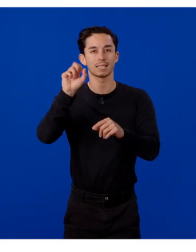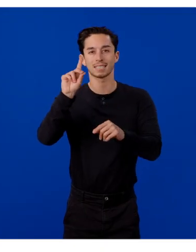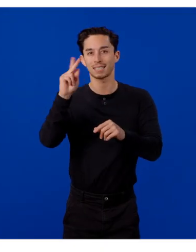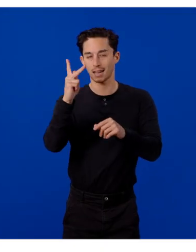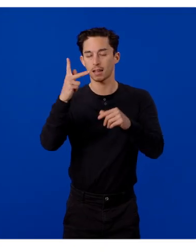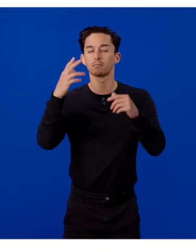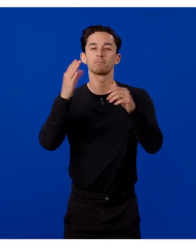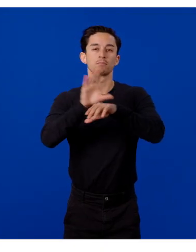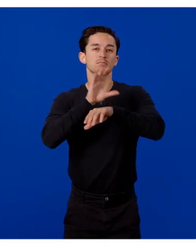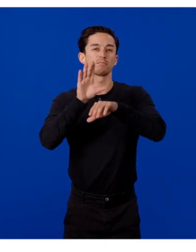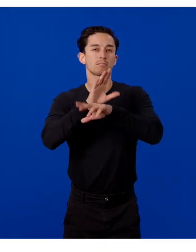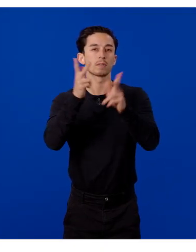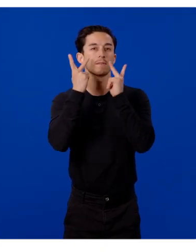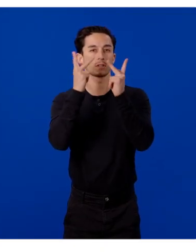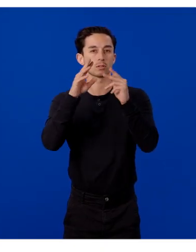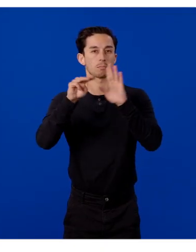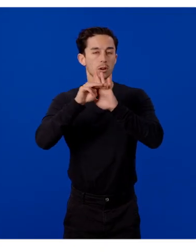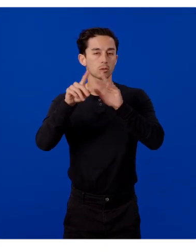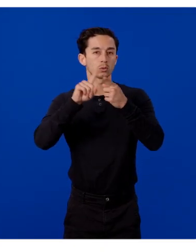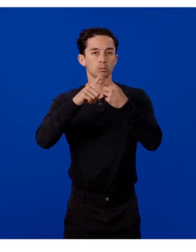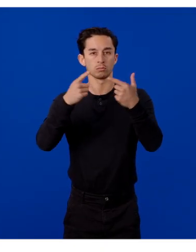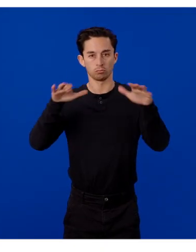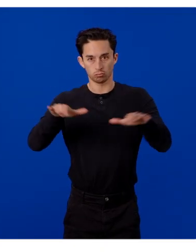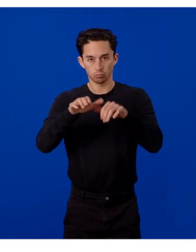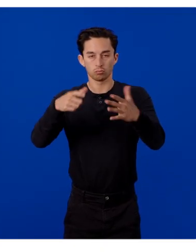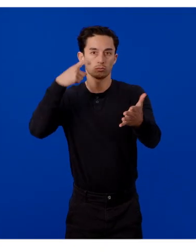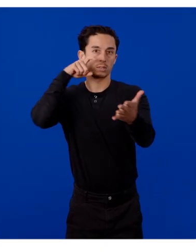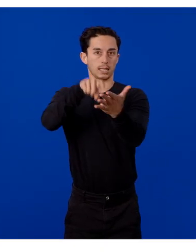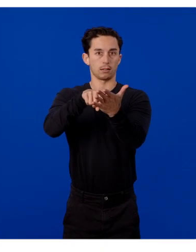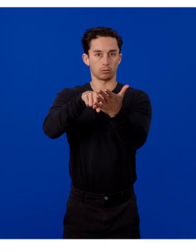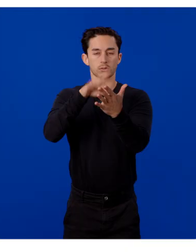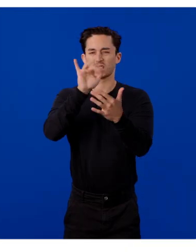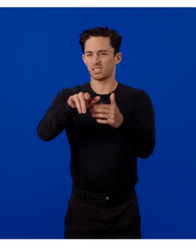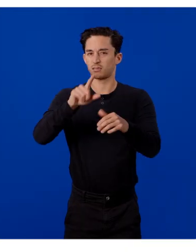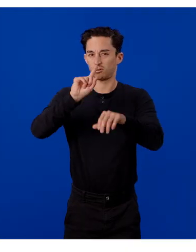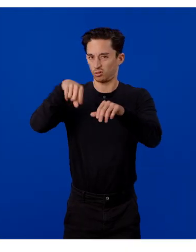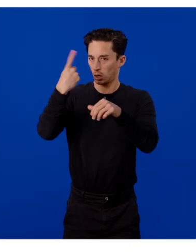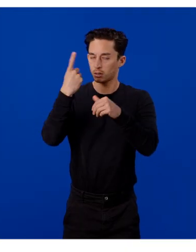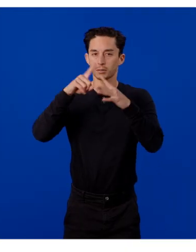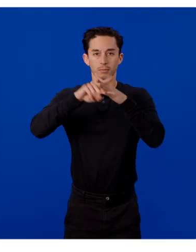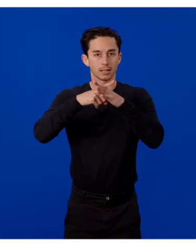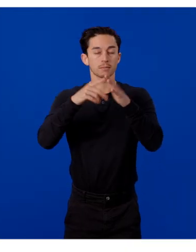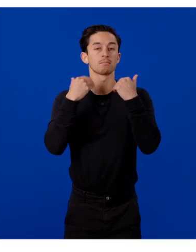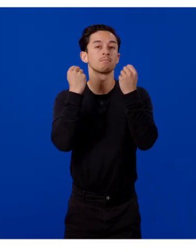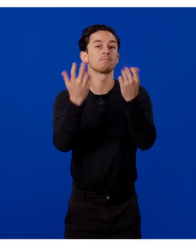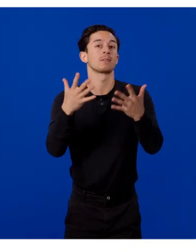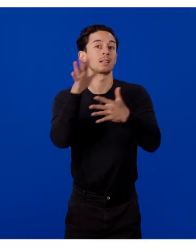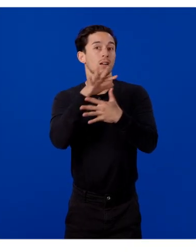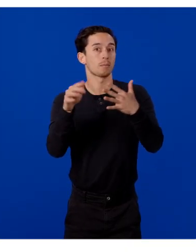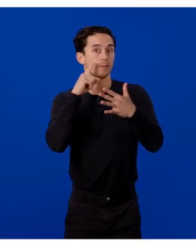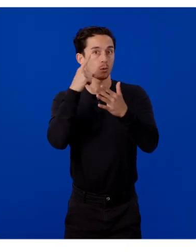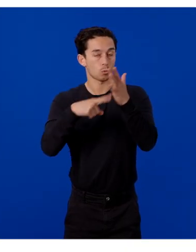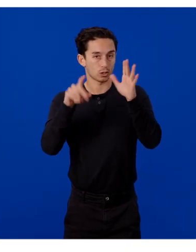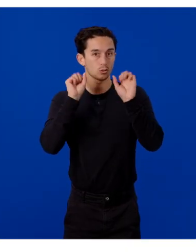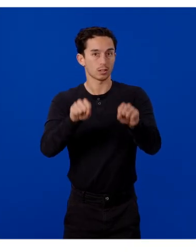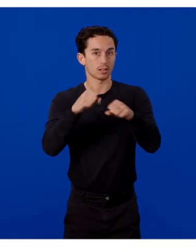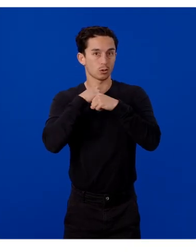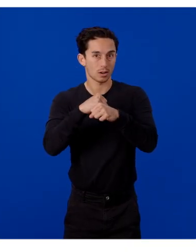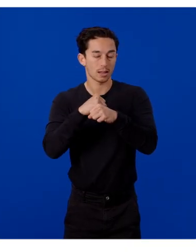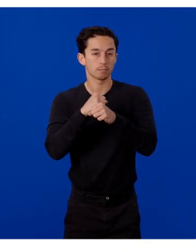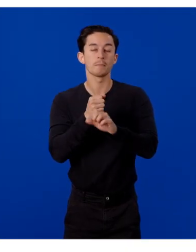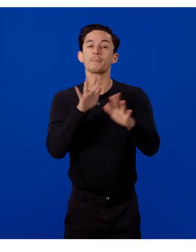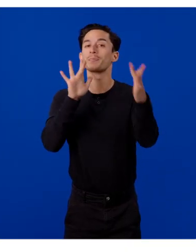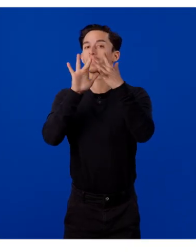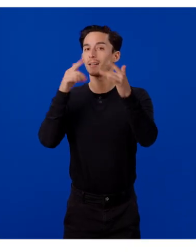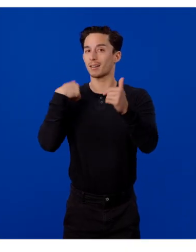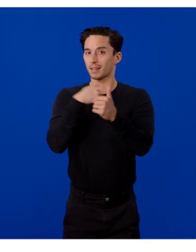models to perform card detection. This is just the beginning. There are many options for what you can create. Stay in touch with us to